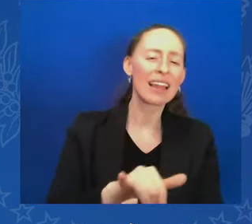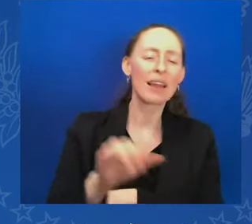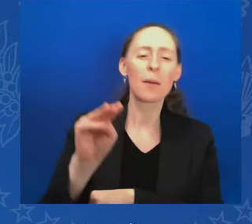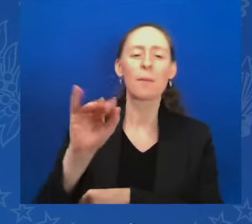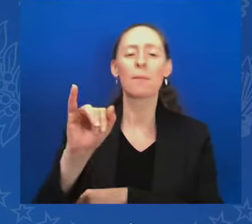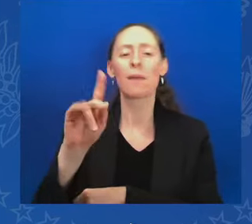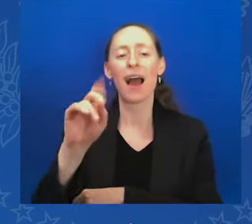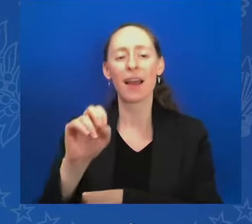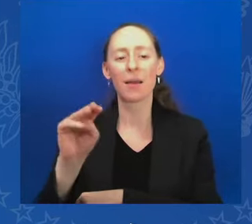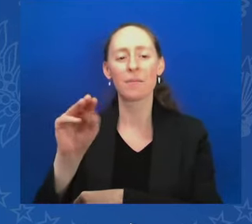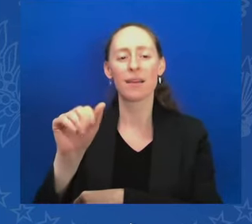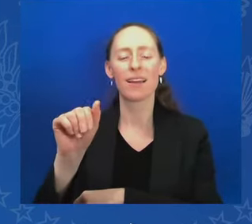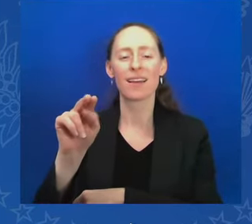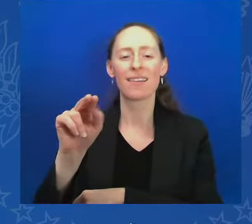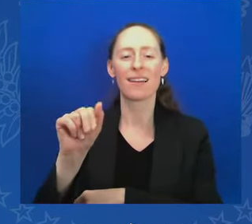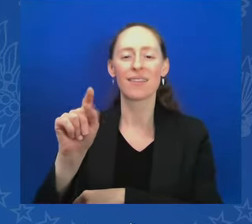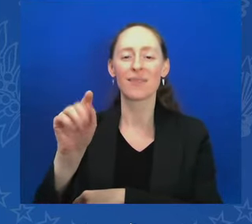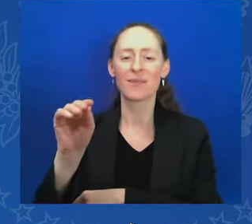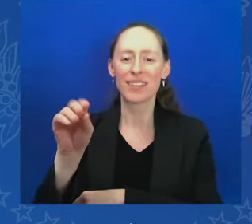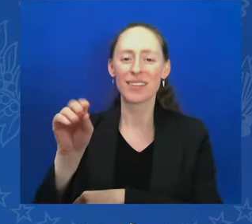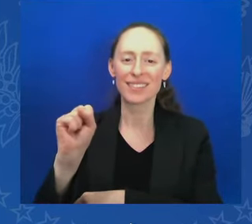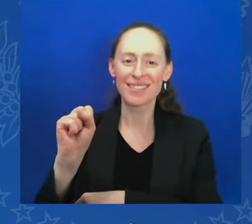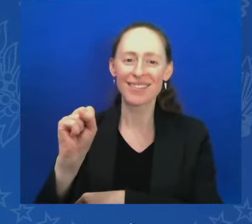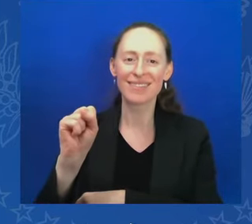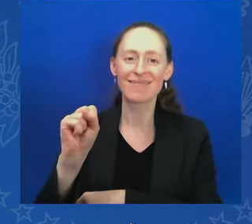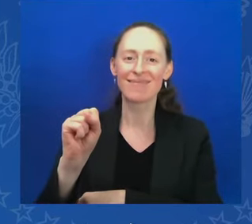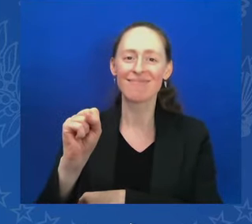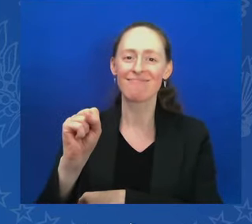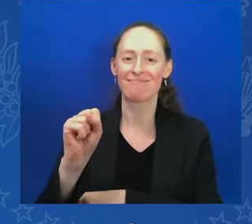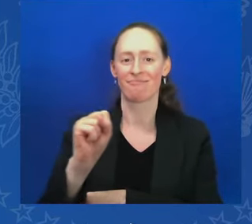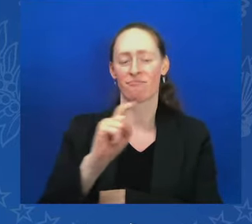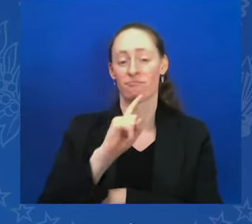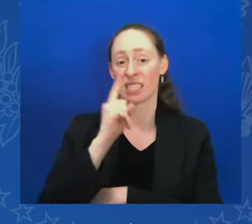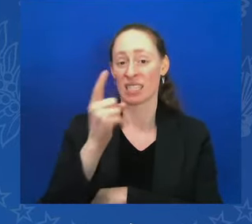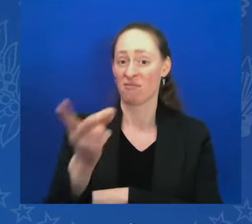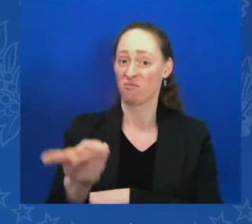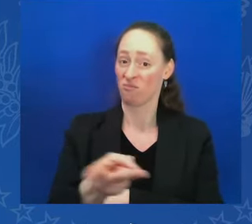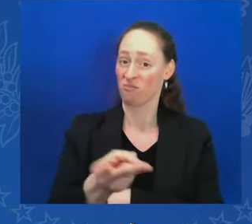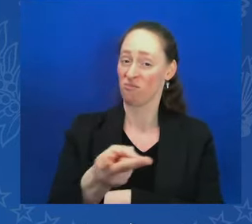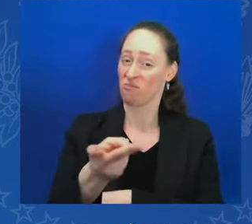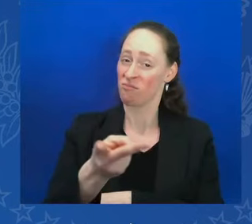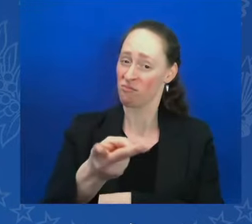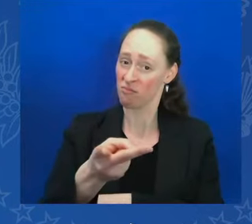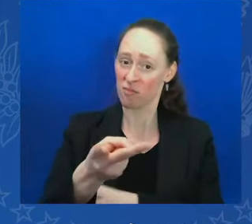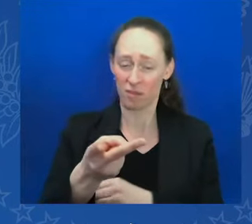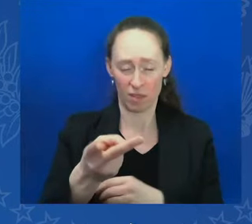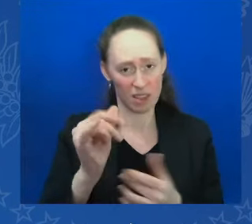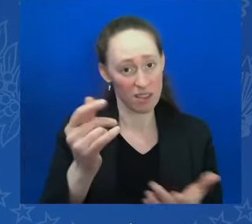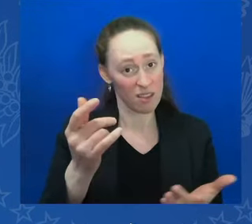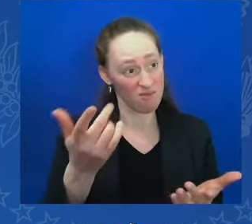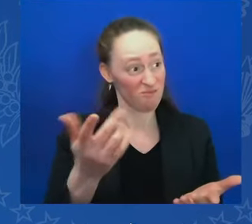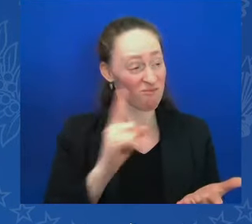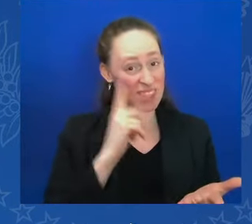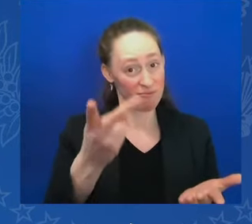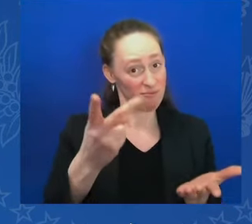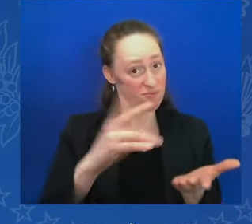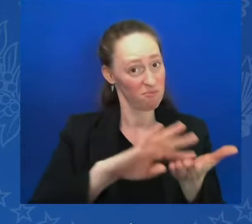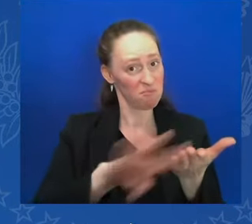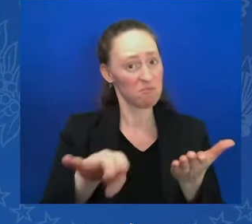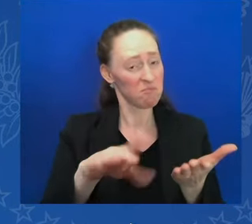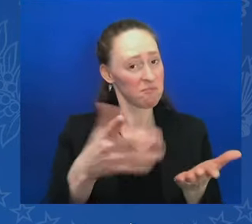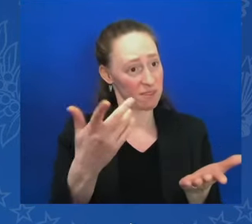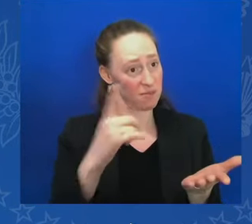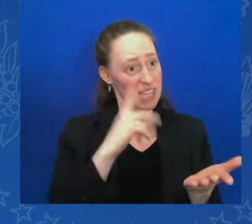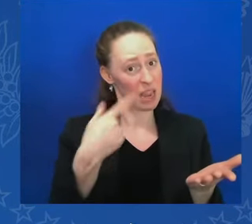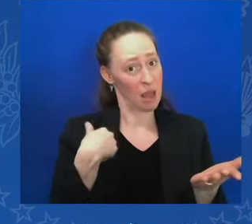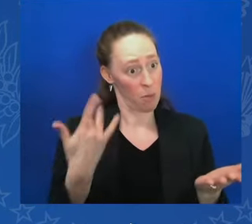why I'm here, for real. This is not hyperbole. I'm not exaggerating any of this. It's the reason why I got here. And, by the way, it's